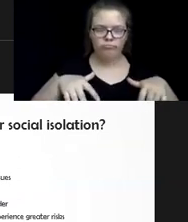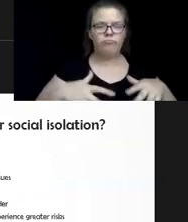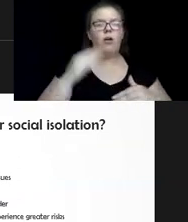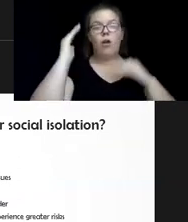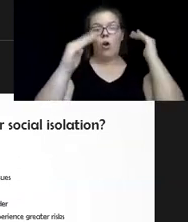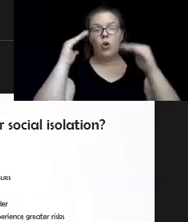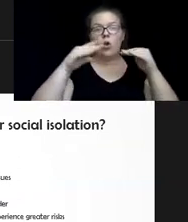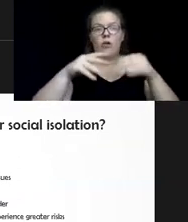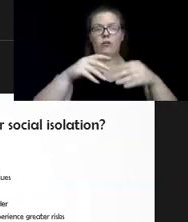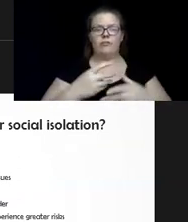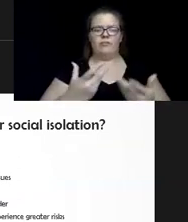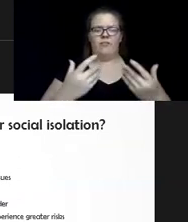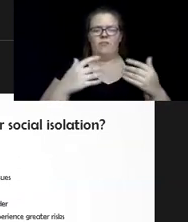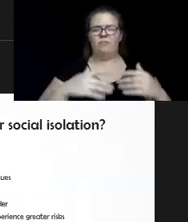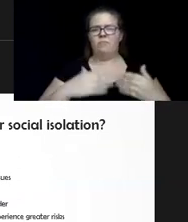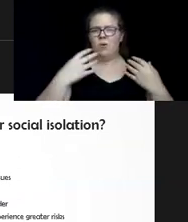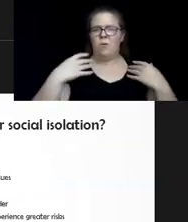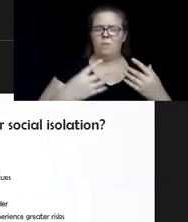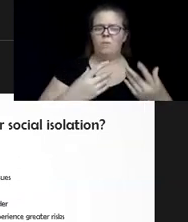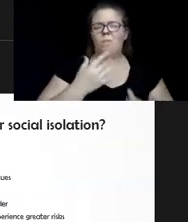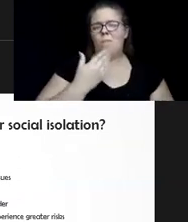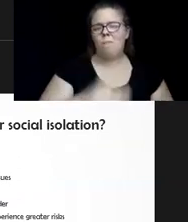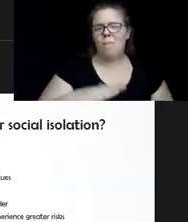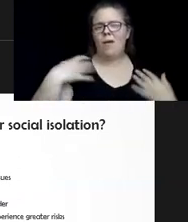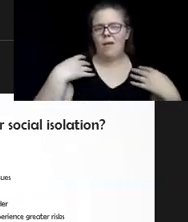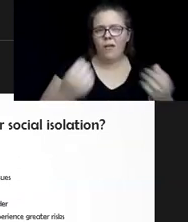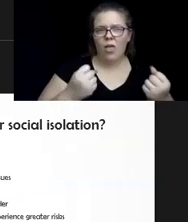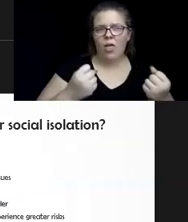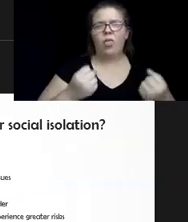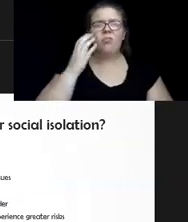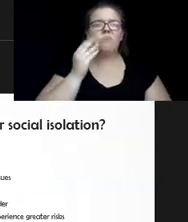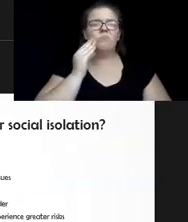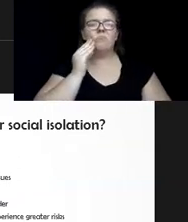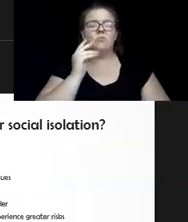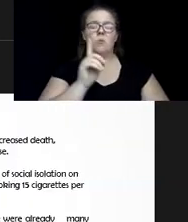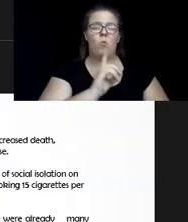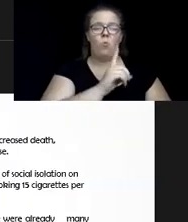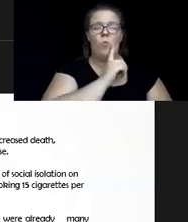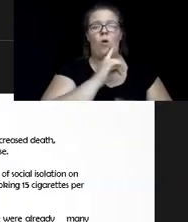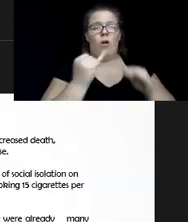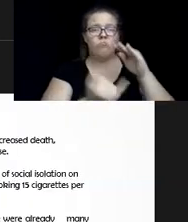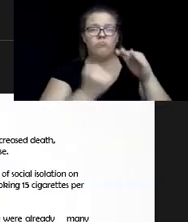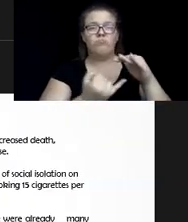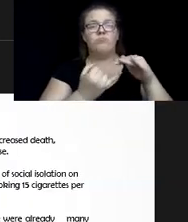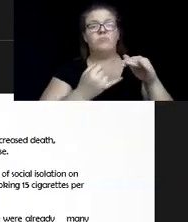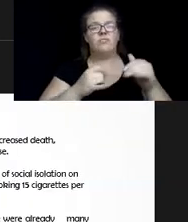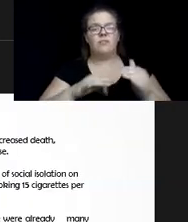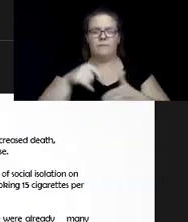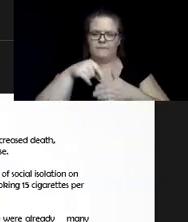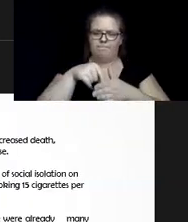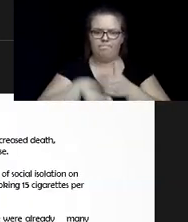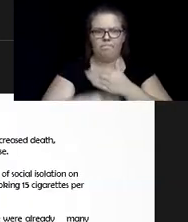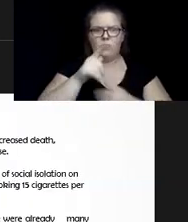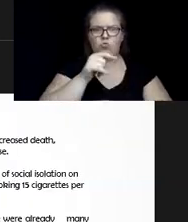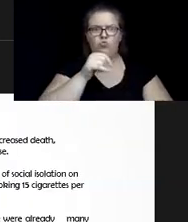who are in poor health suffer more loneliness and social isolation. And if you further drill down on who's at